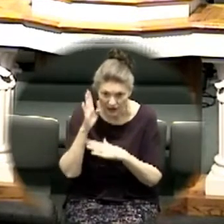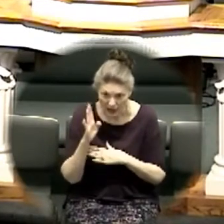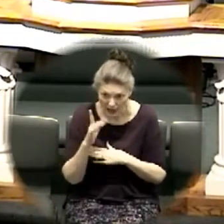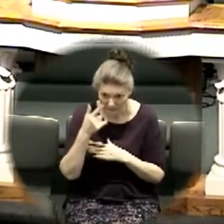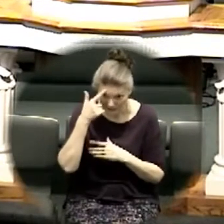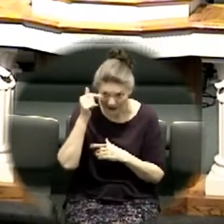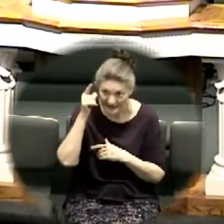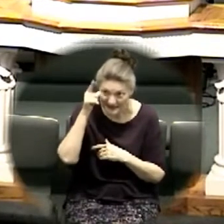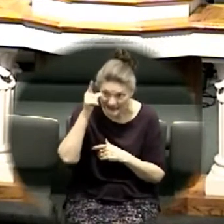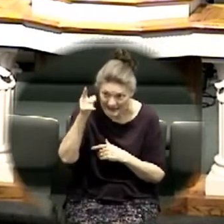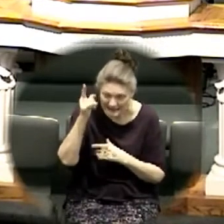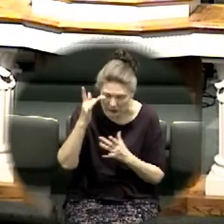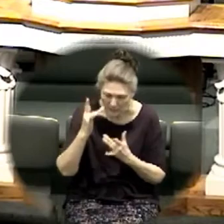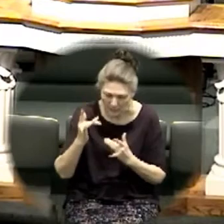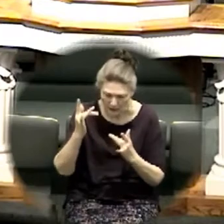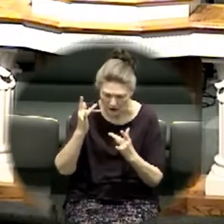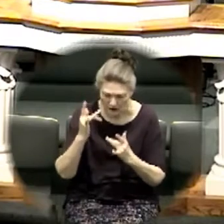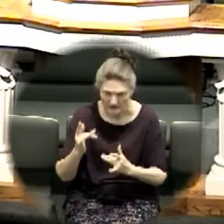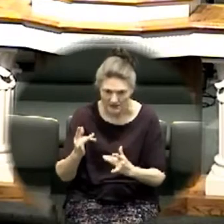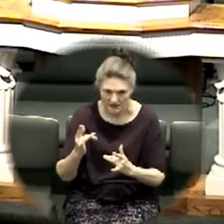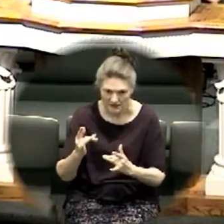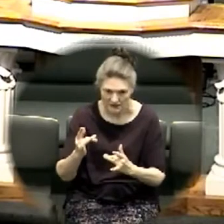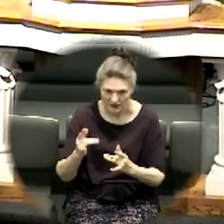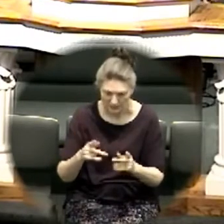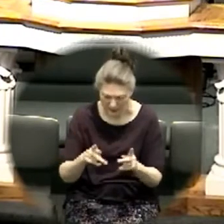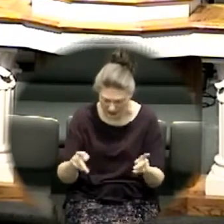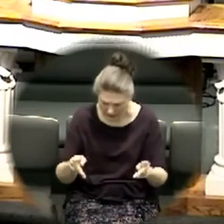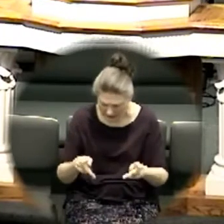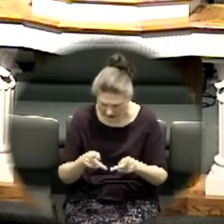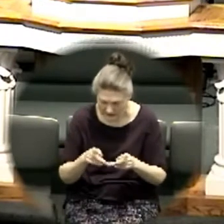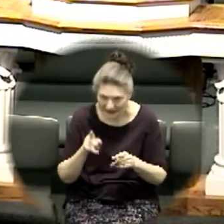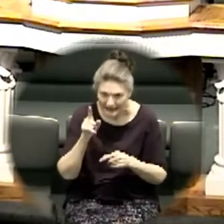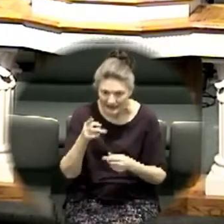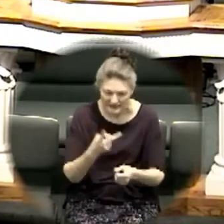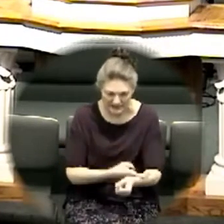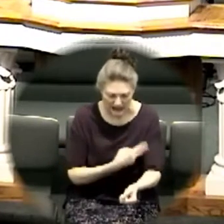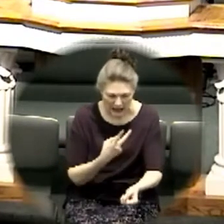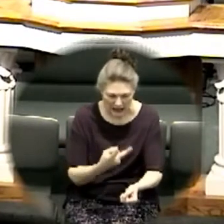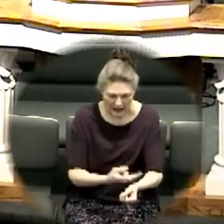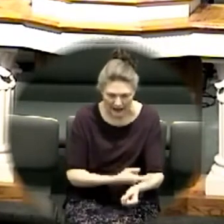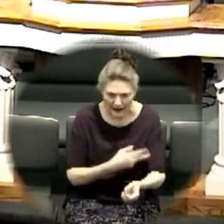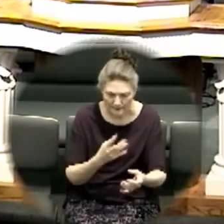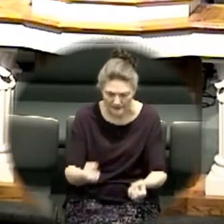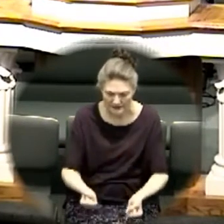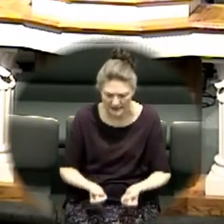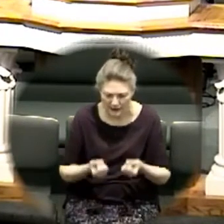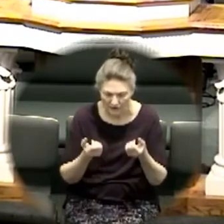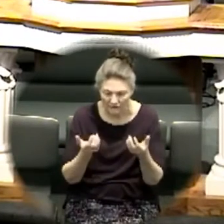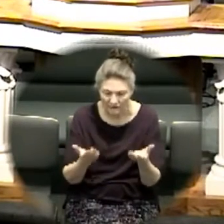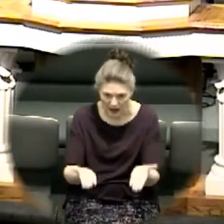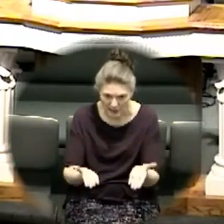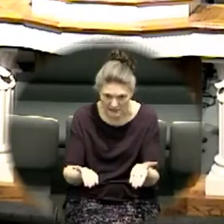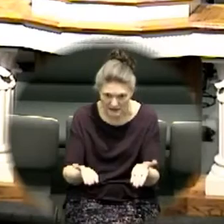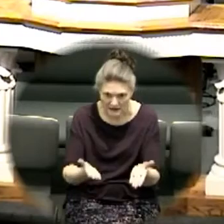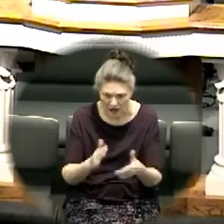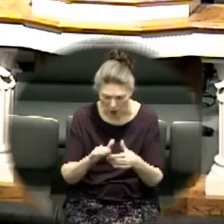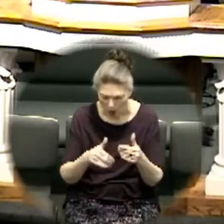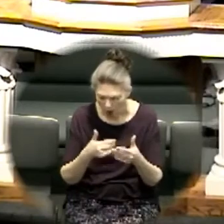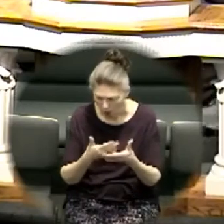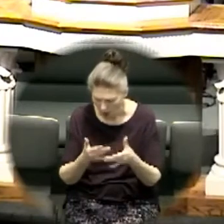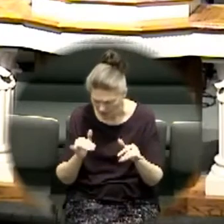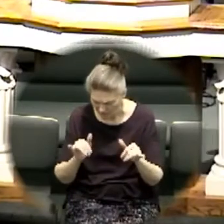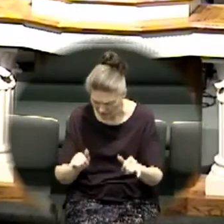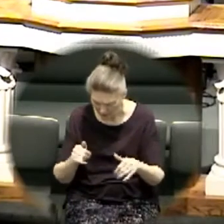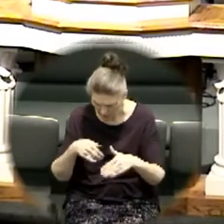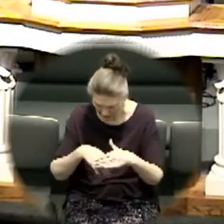is our mercy seat he is the lamb that was sacrificed and all of that went